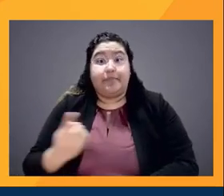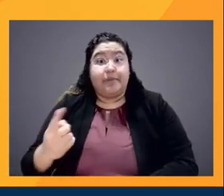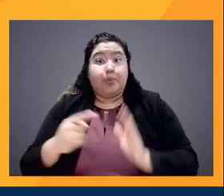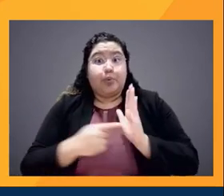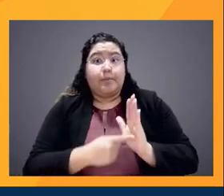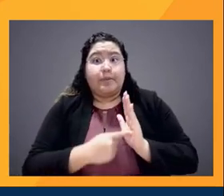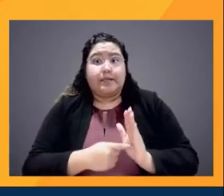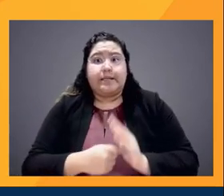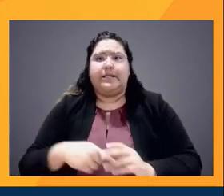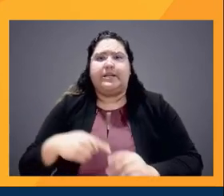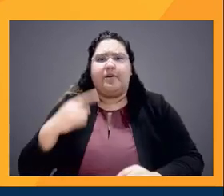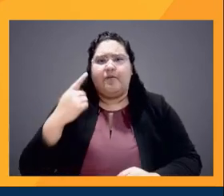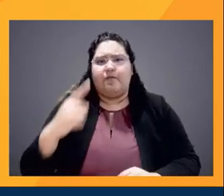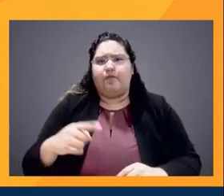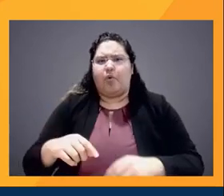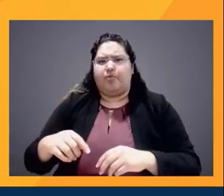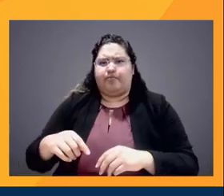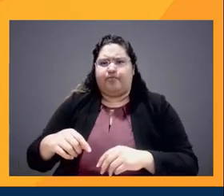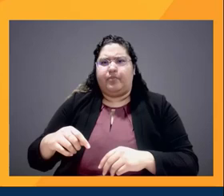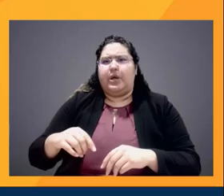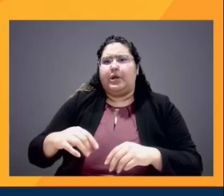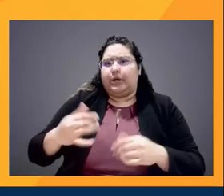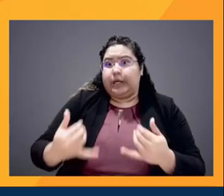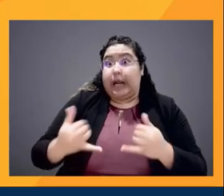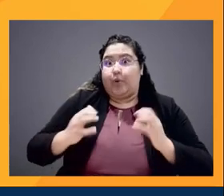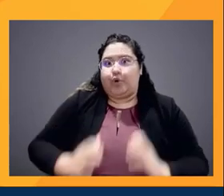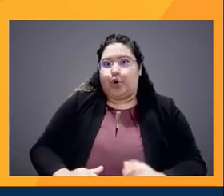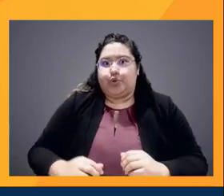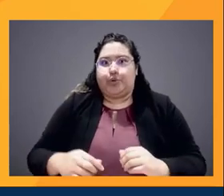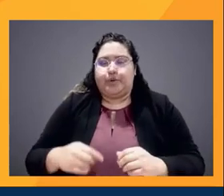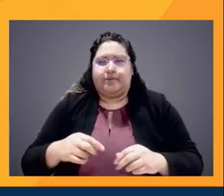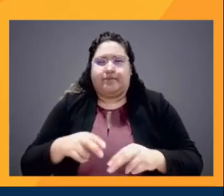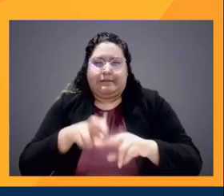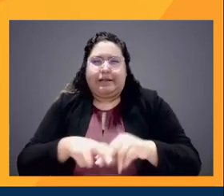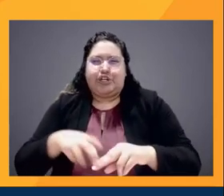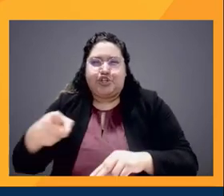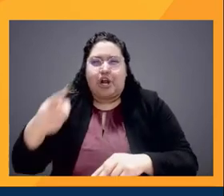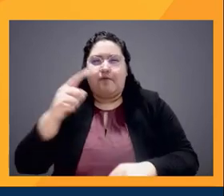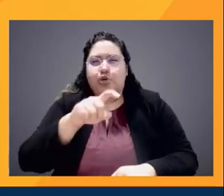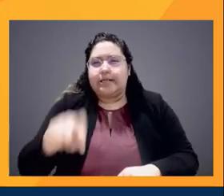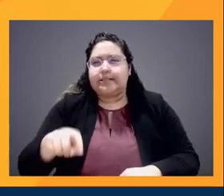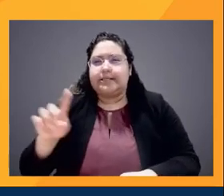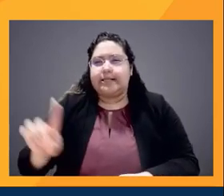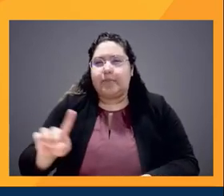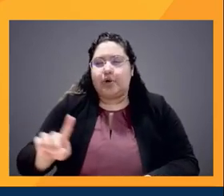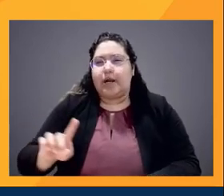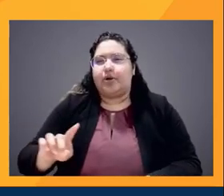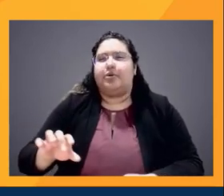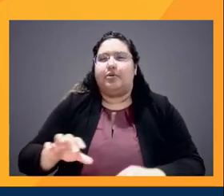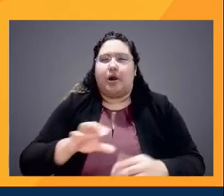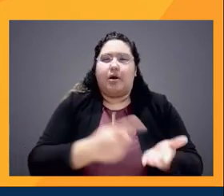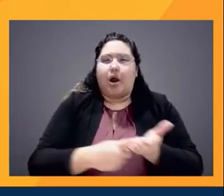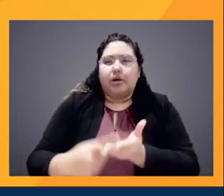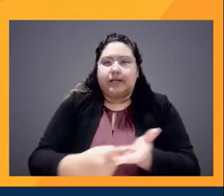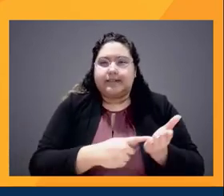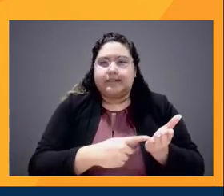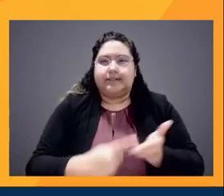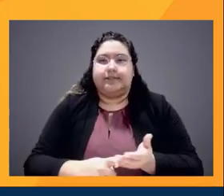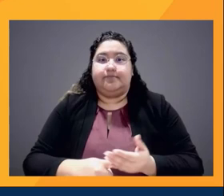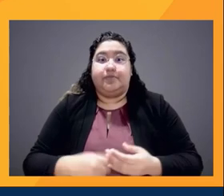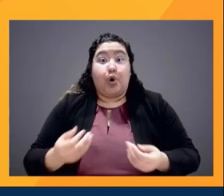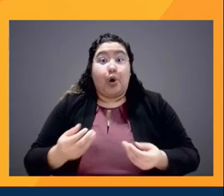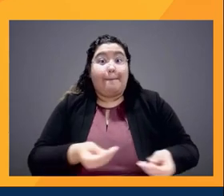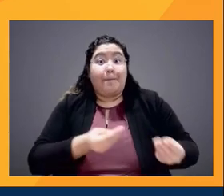Caucus. Our moderator for today's session is Cristina Guerrero, the host of the nationally syndicated lifestyle